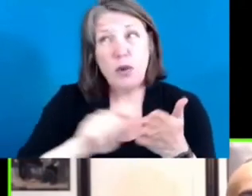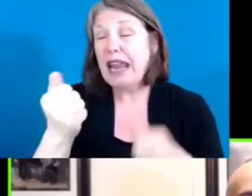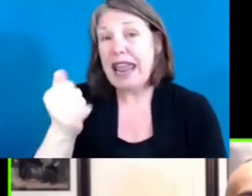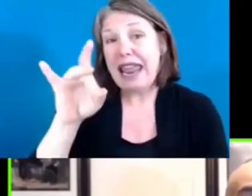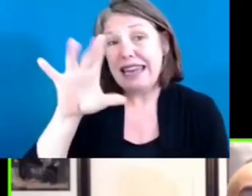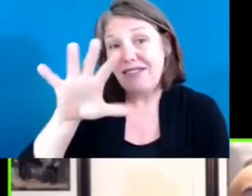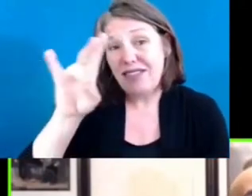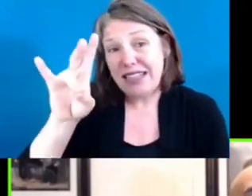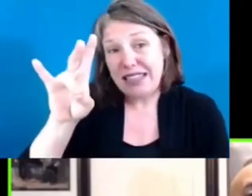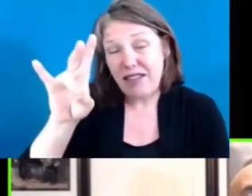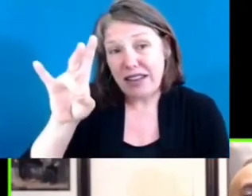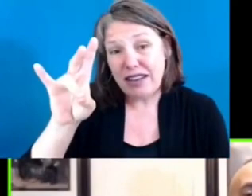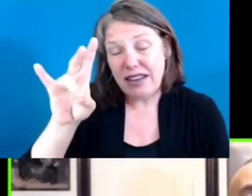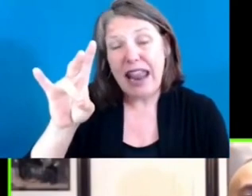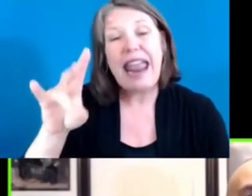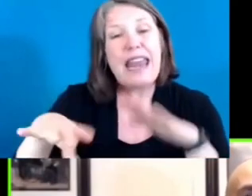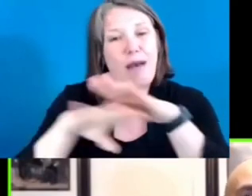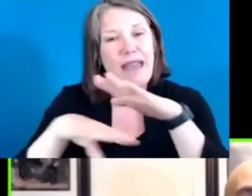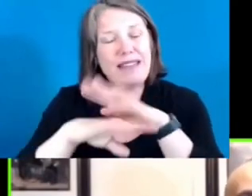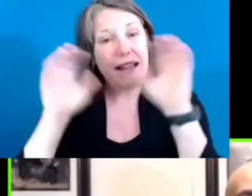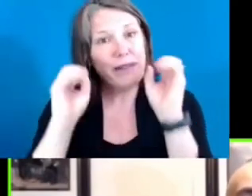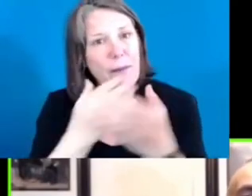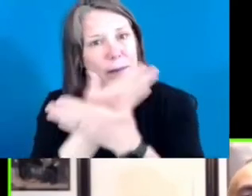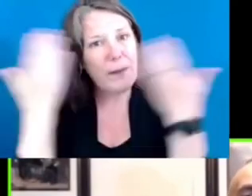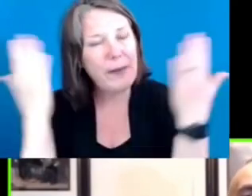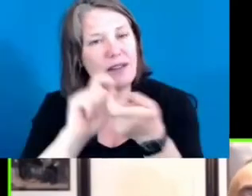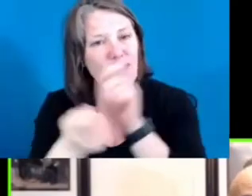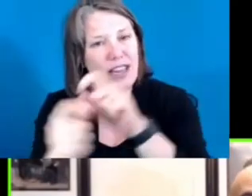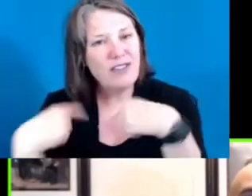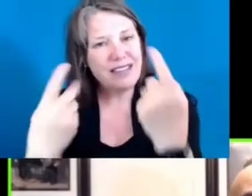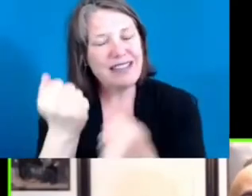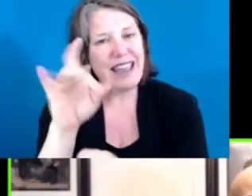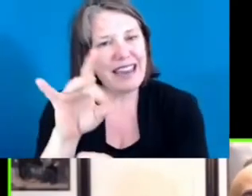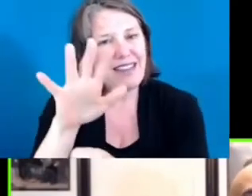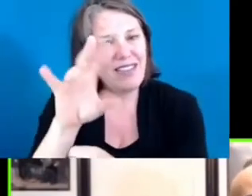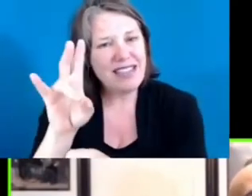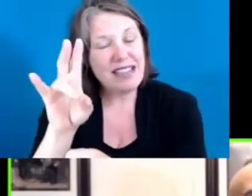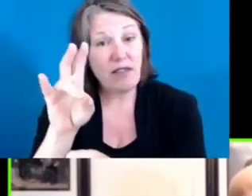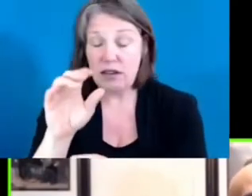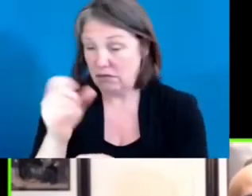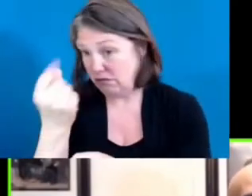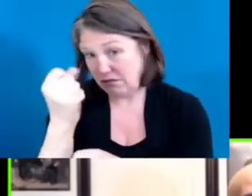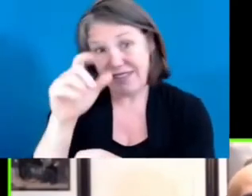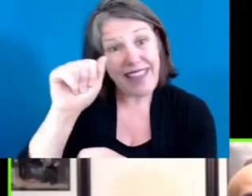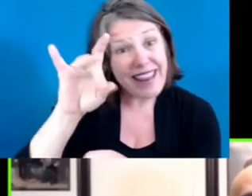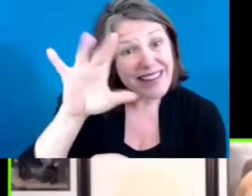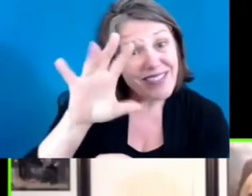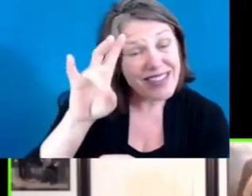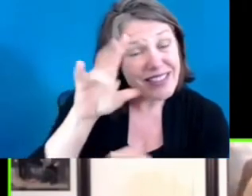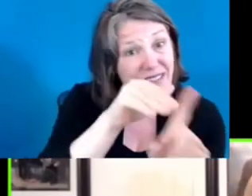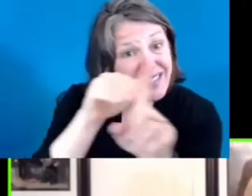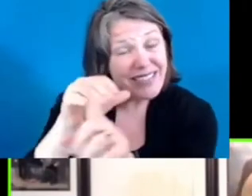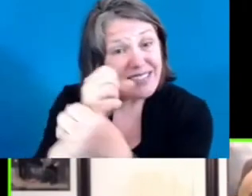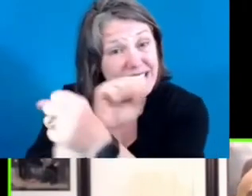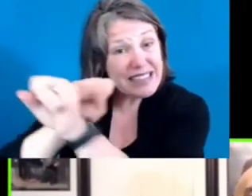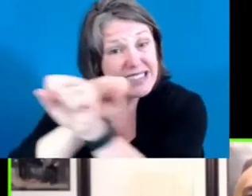1857. And as a quick reminder, in 1857, slavery was still legal in much of America. So the